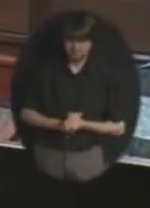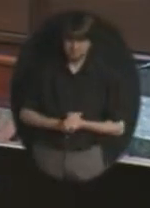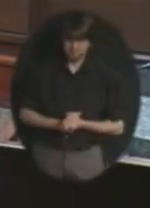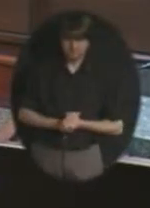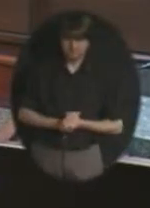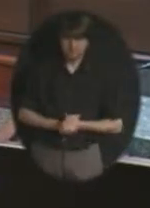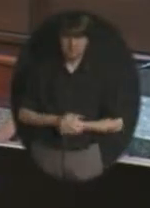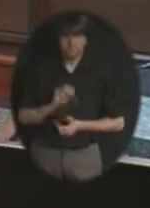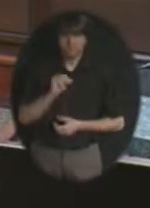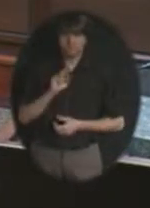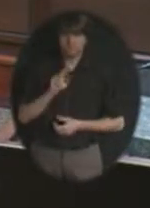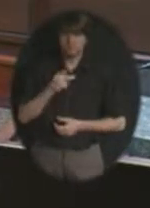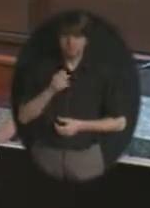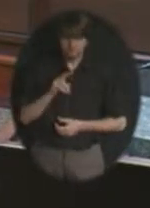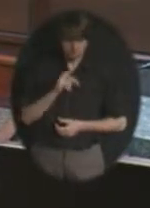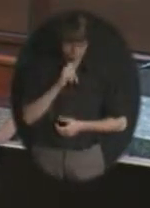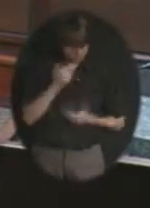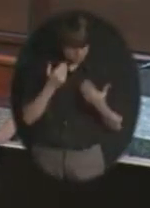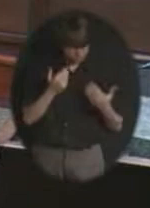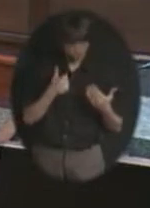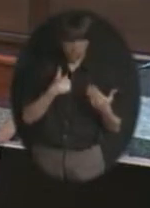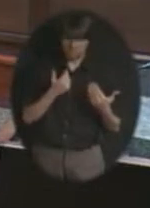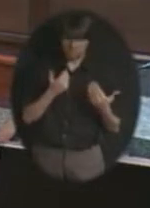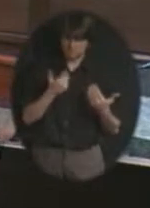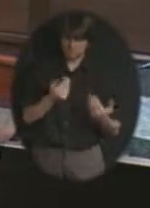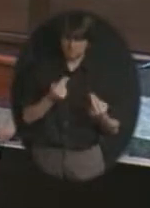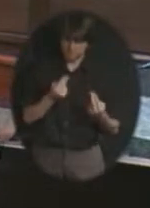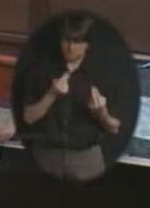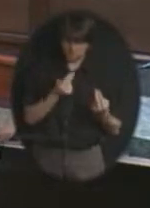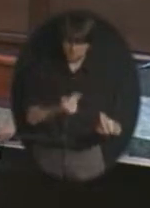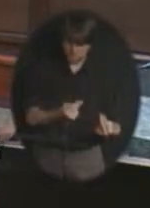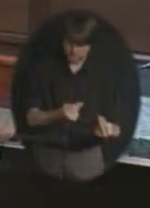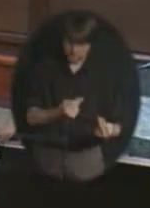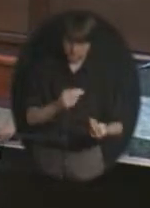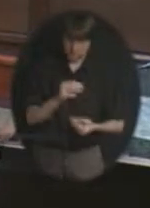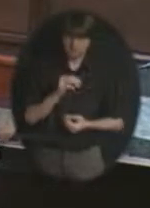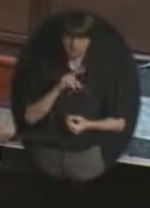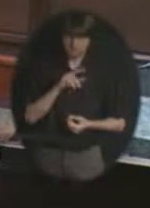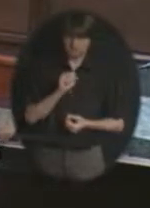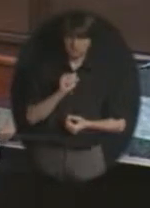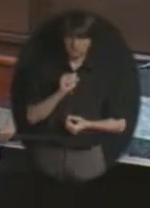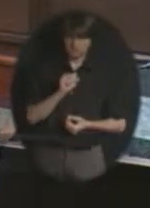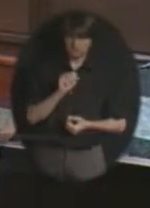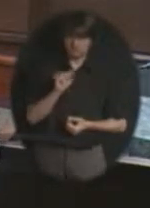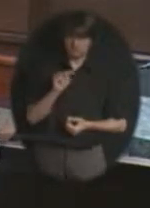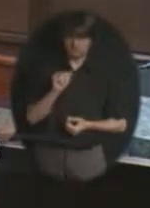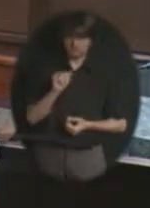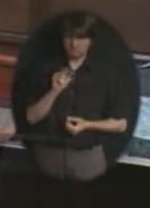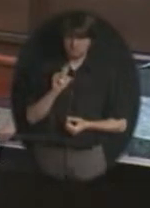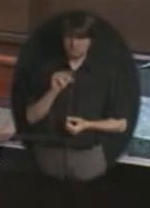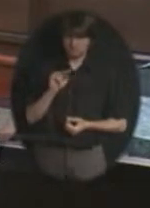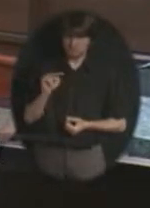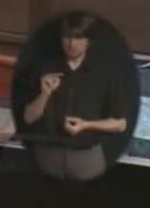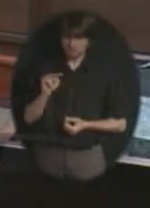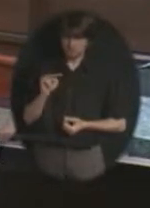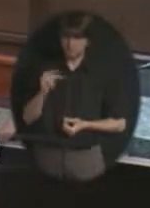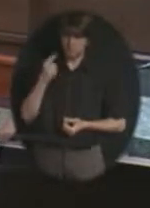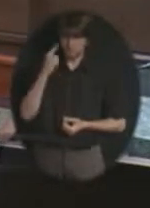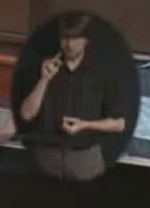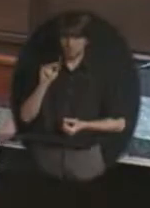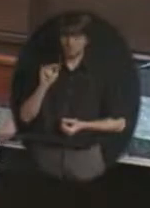put my name and denomination. Ms. Amy Martin for the position on the nominating committee for KASB.